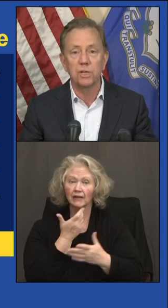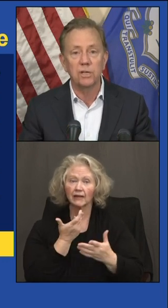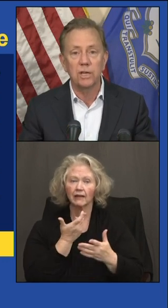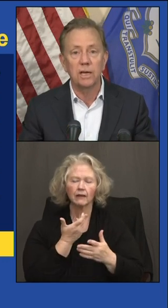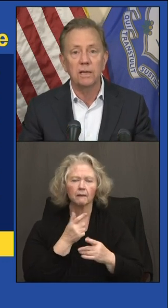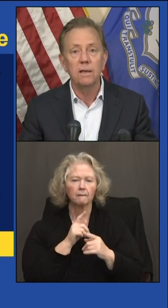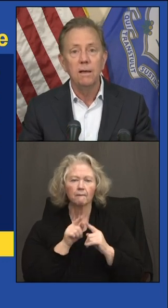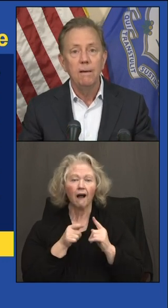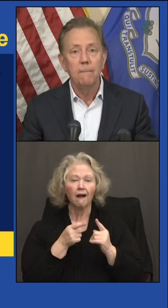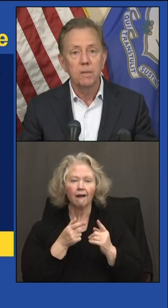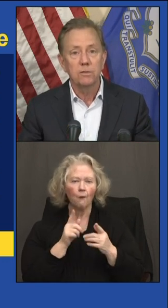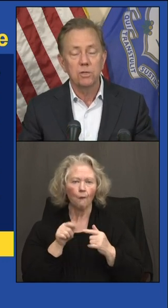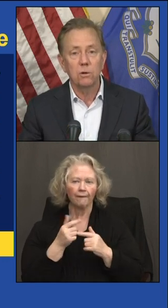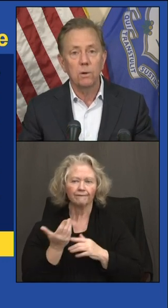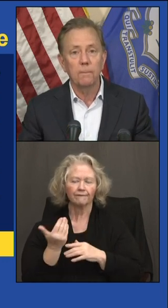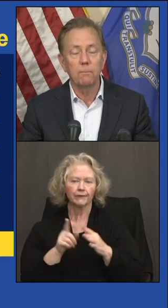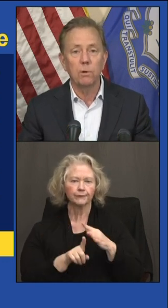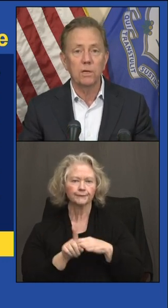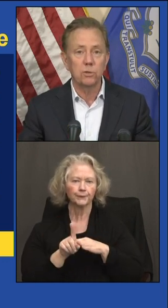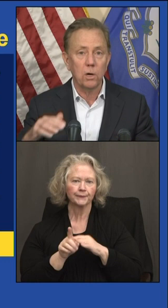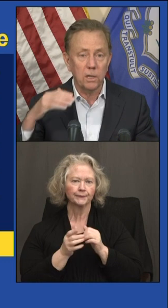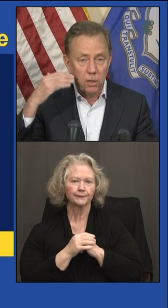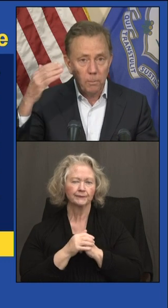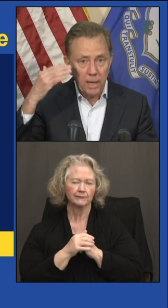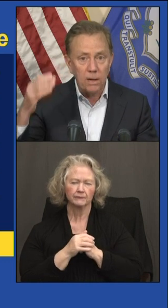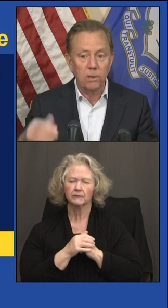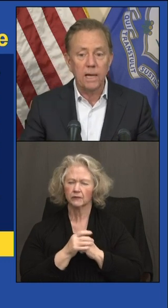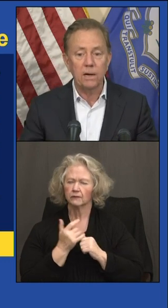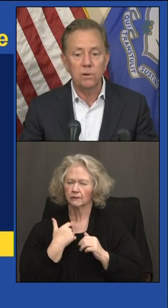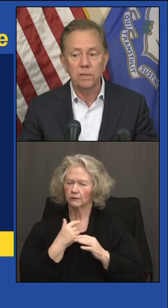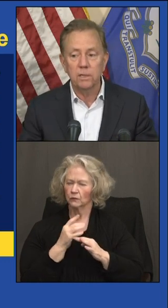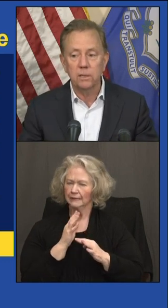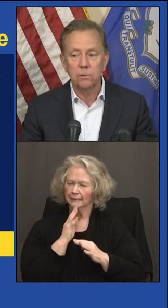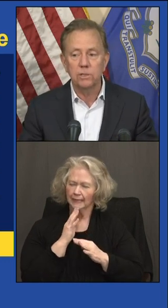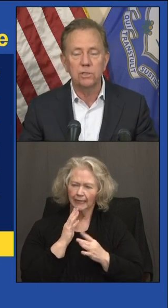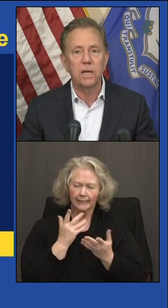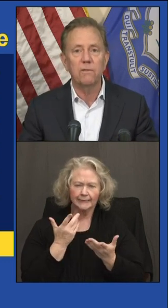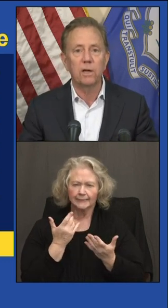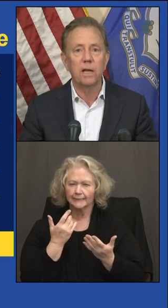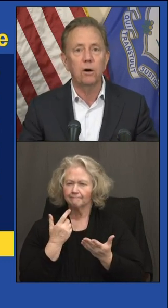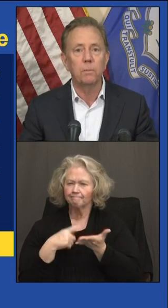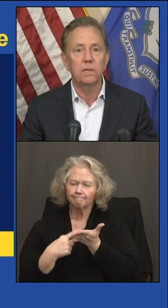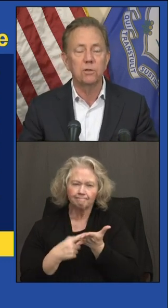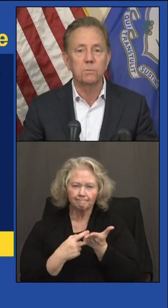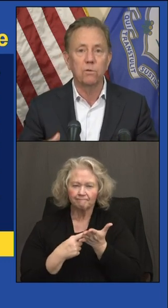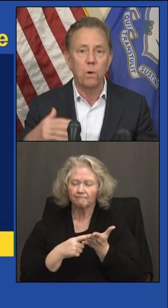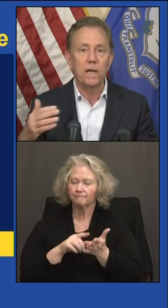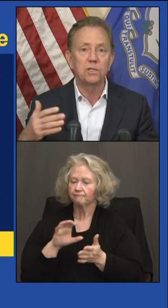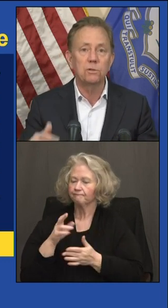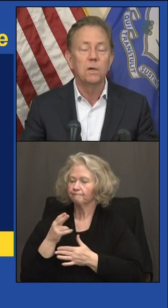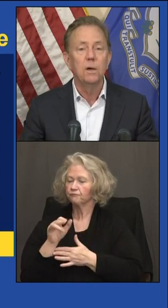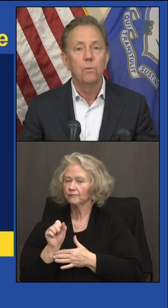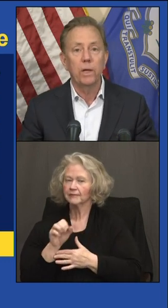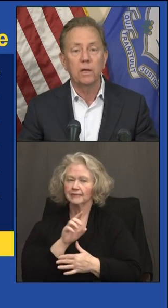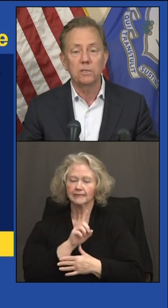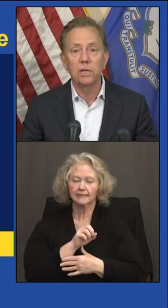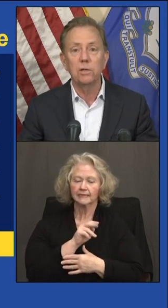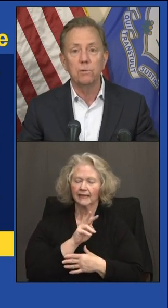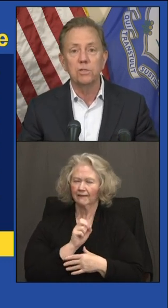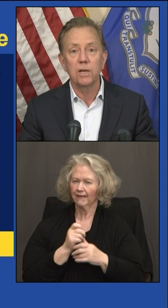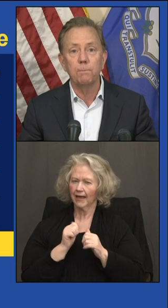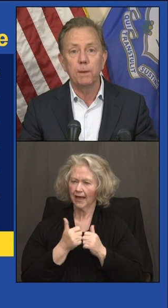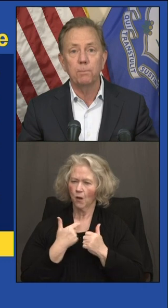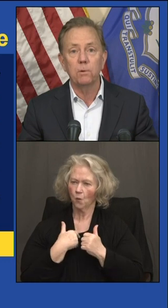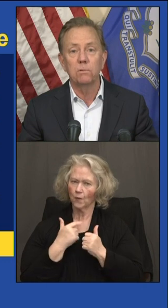doses in a day. So we're going to talk a little bit out loud, and Chris and Dave are going to help me in terms of ways we can